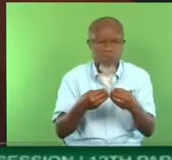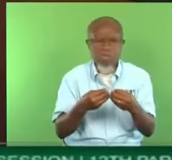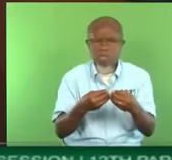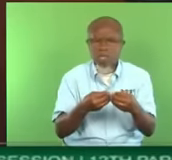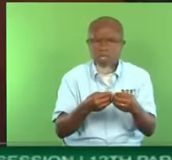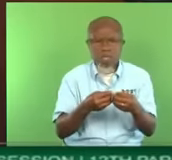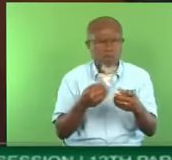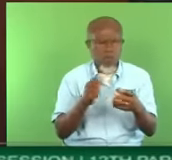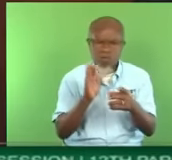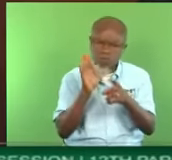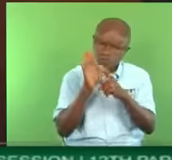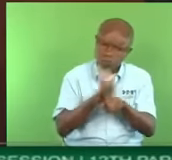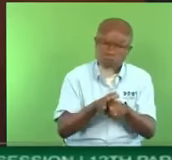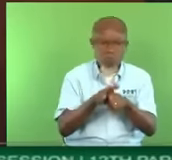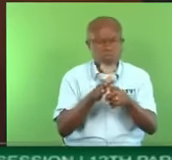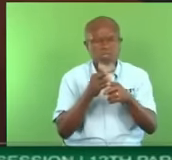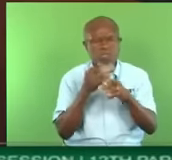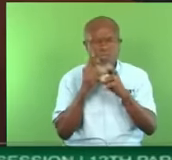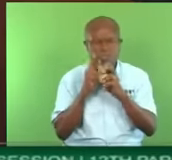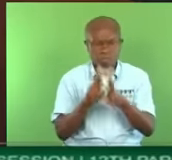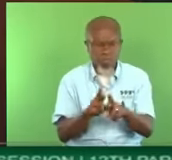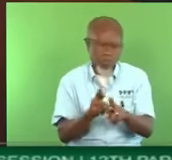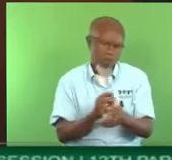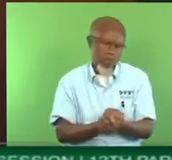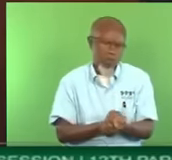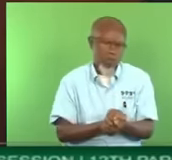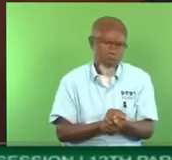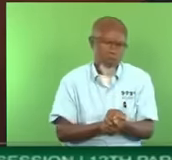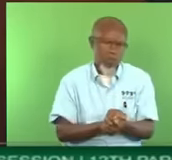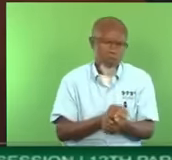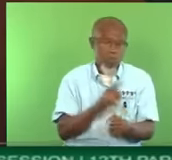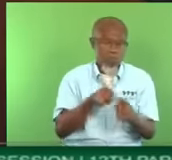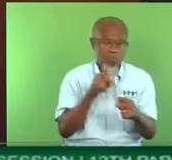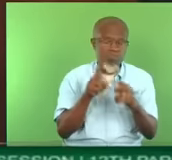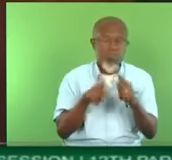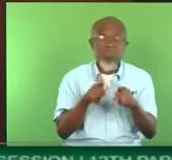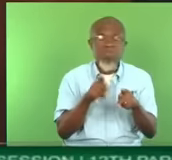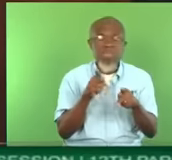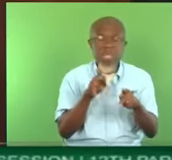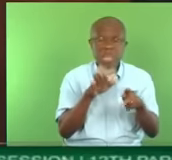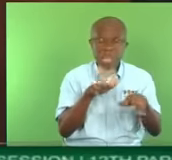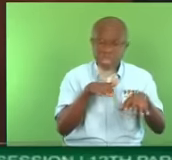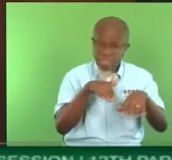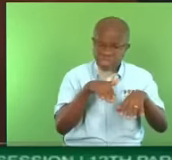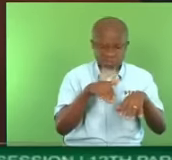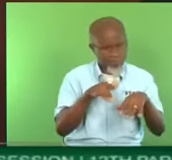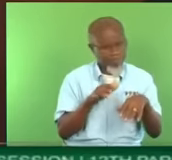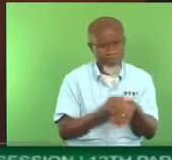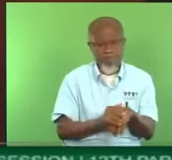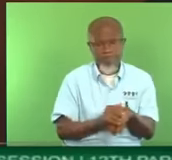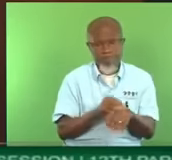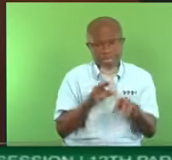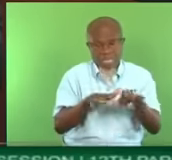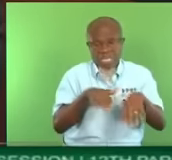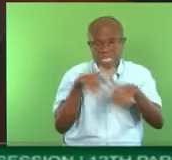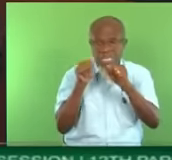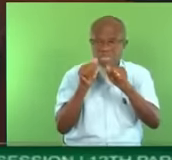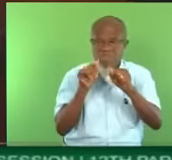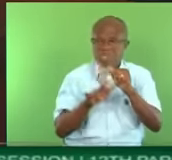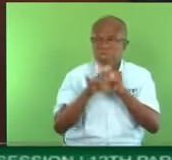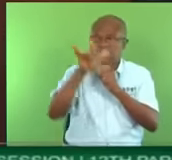closes down their business and migrates, people lose their jobs. Nobody pays taxes. There's no income